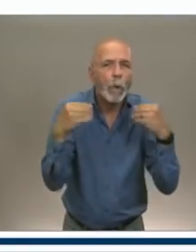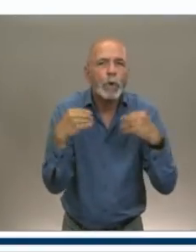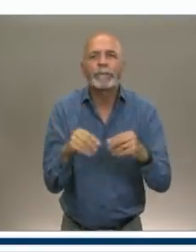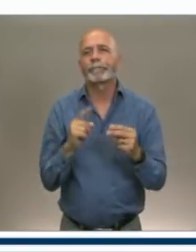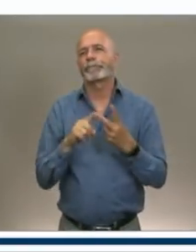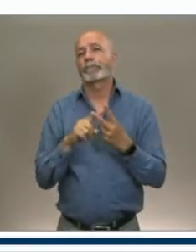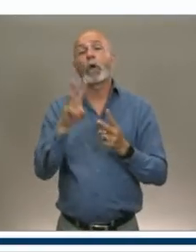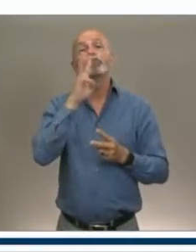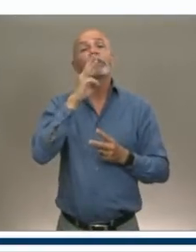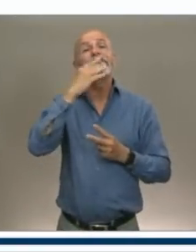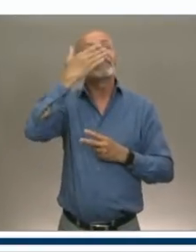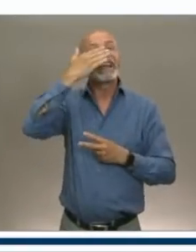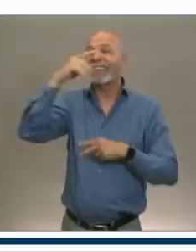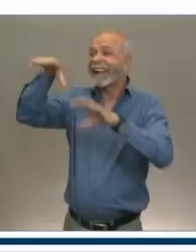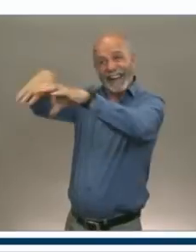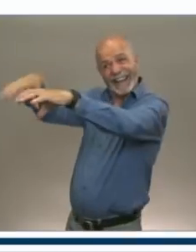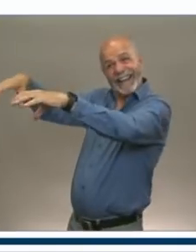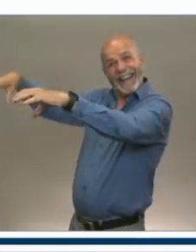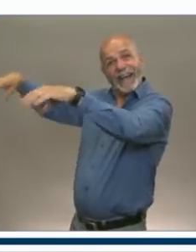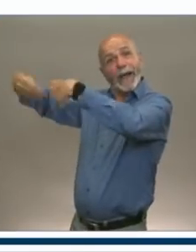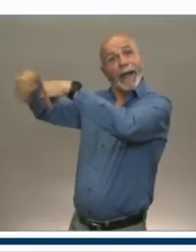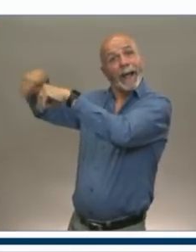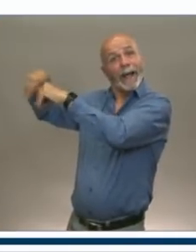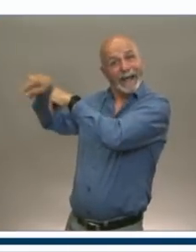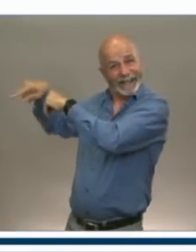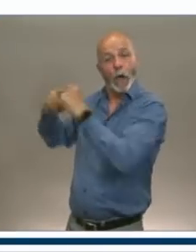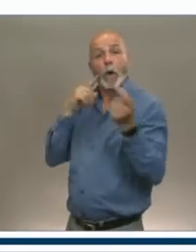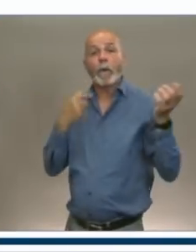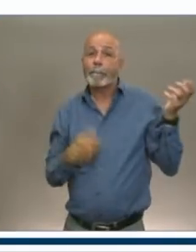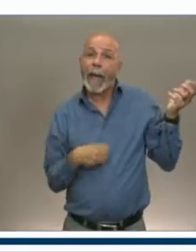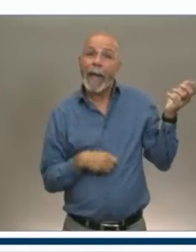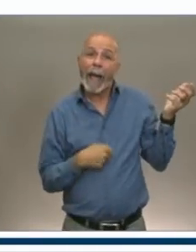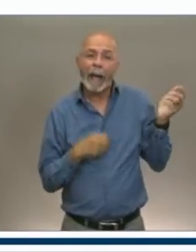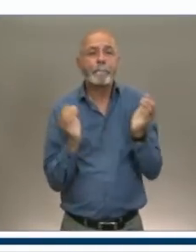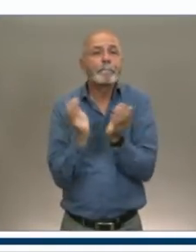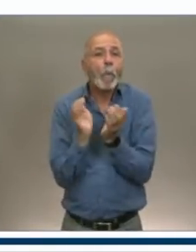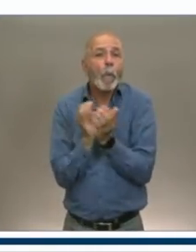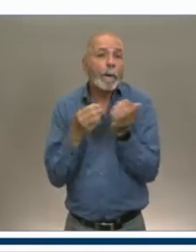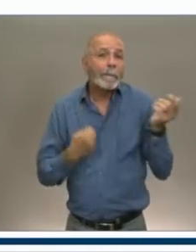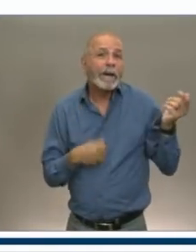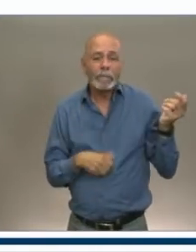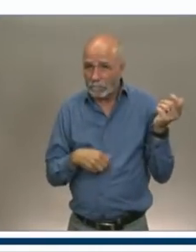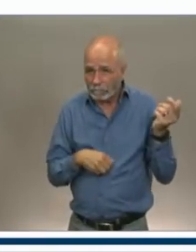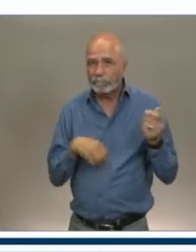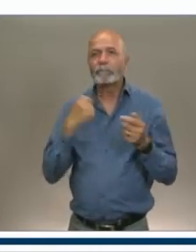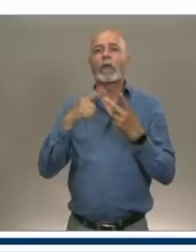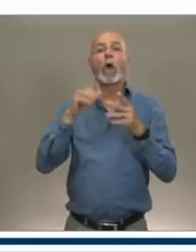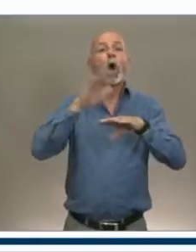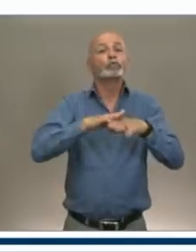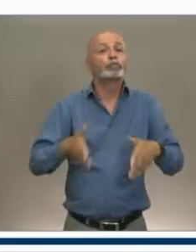mini concerts, diverse cultural attractions and open street events.